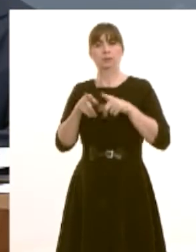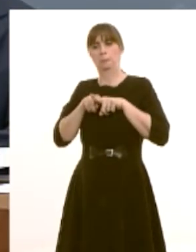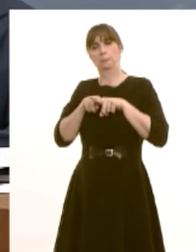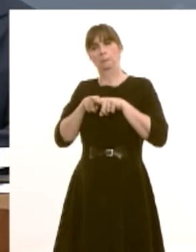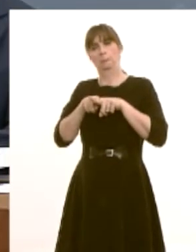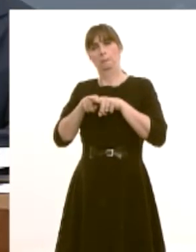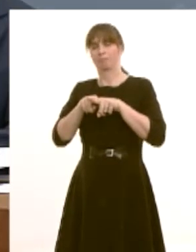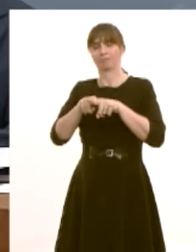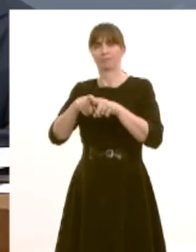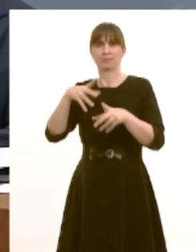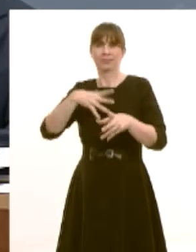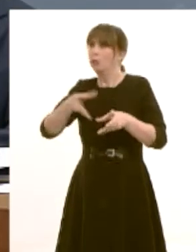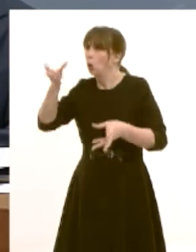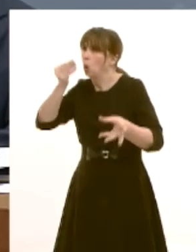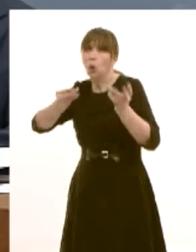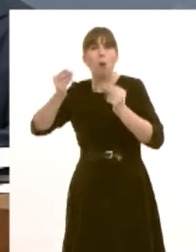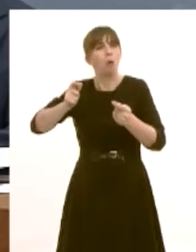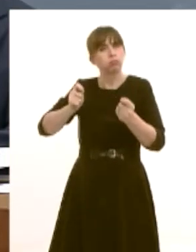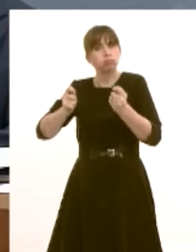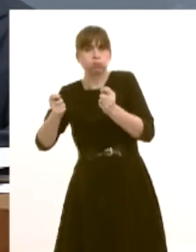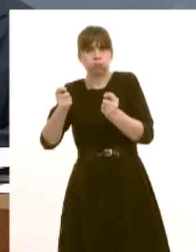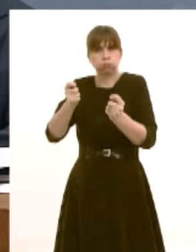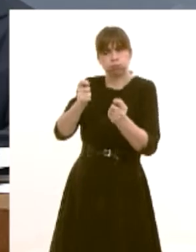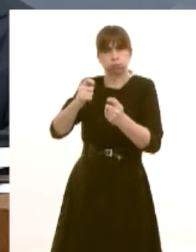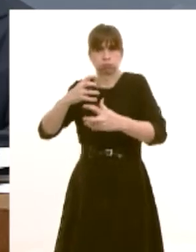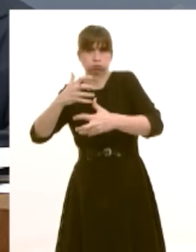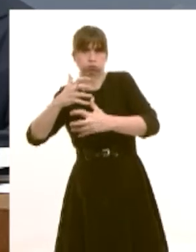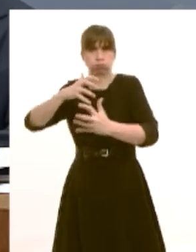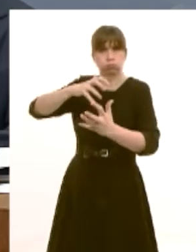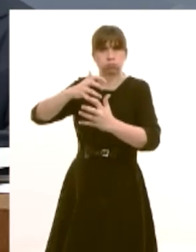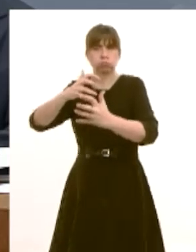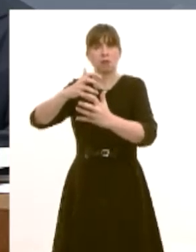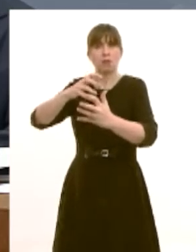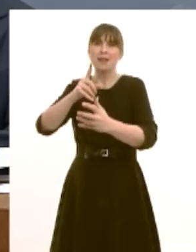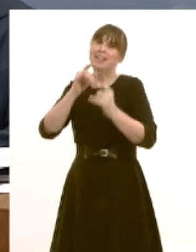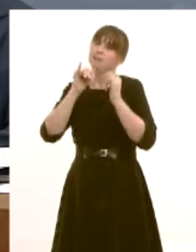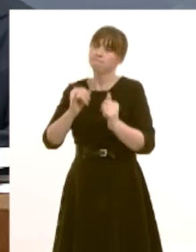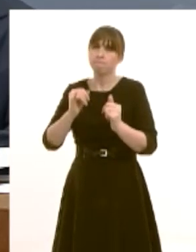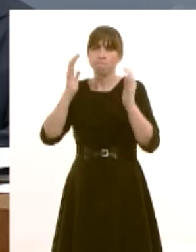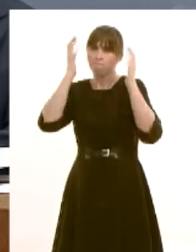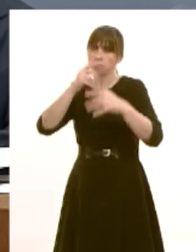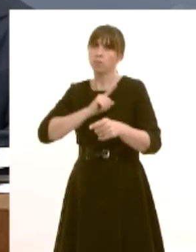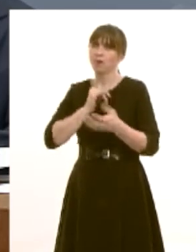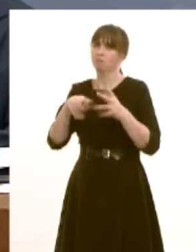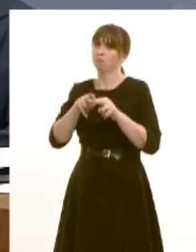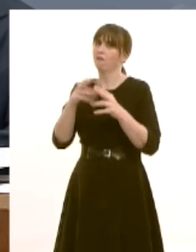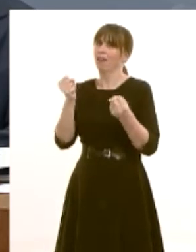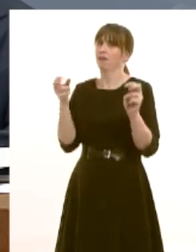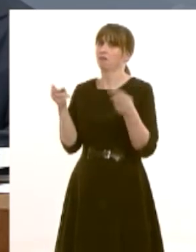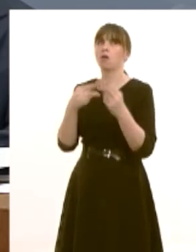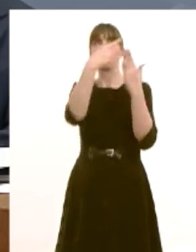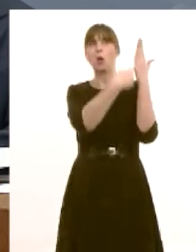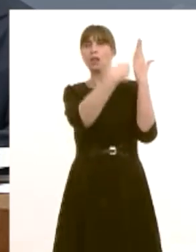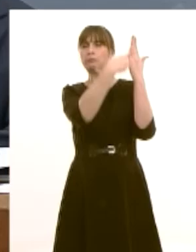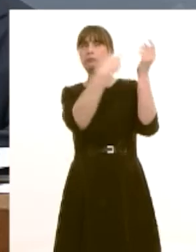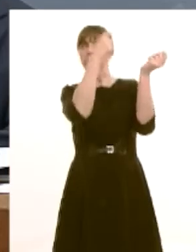and knowledge changes however I am concerned that vulnerable people are being caught between understaffed resources and policy changes.